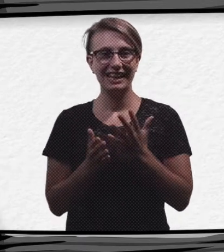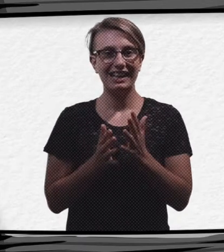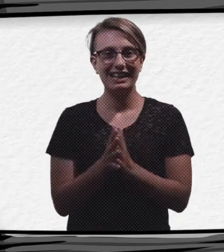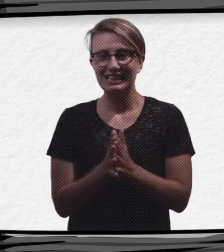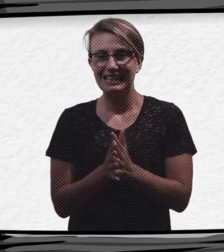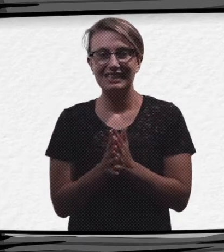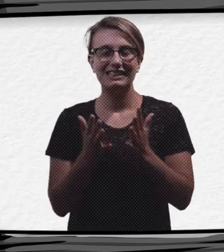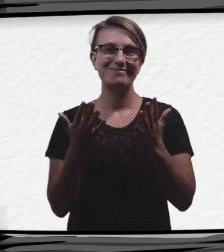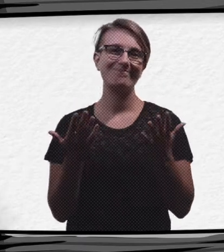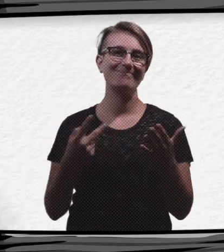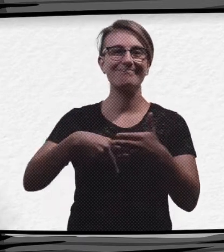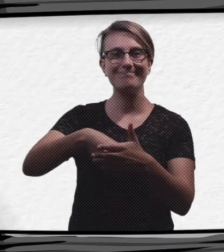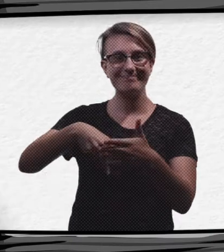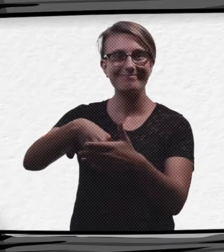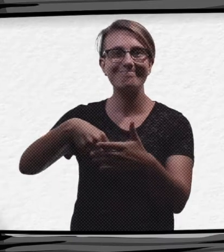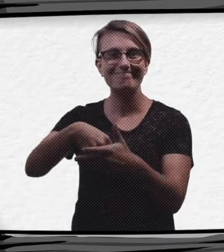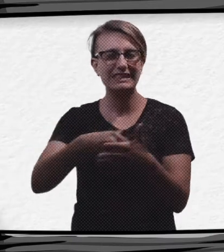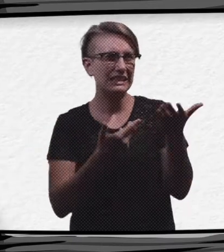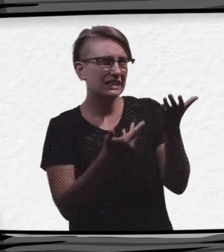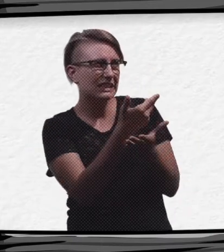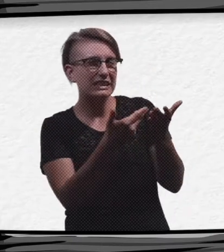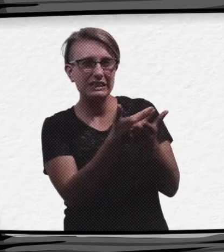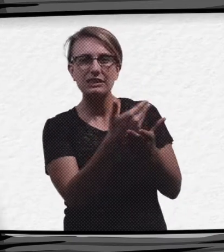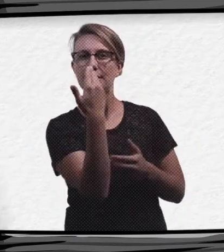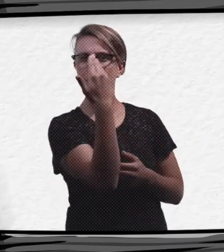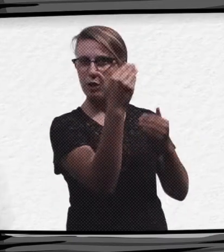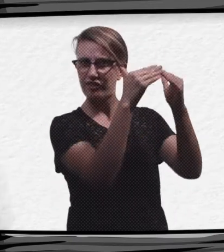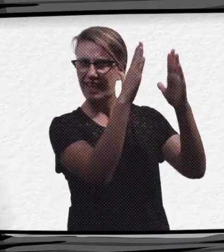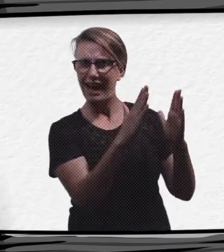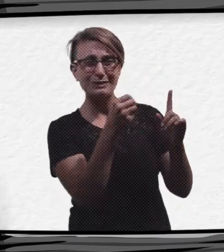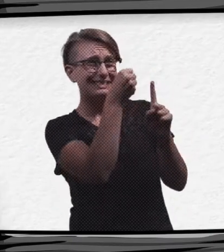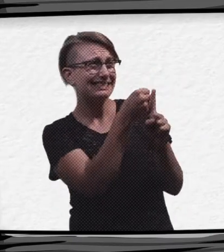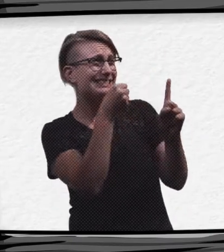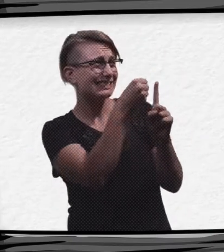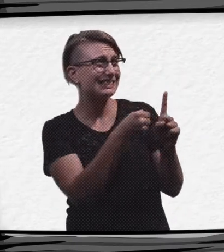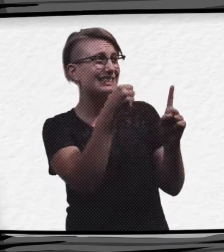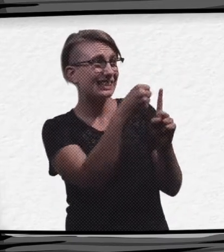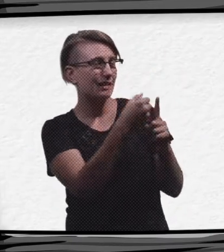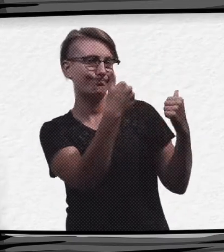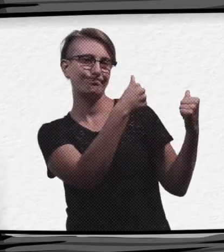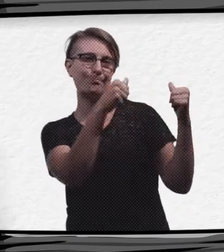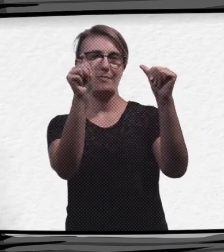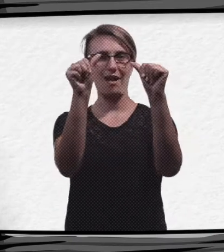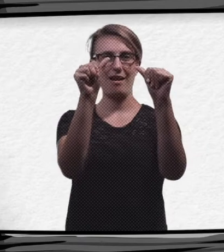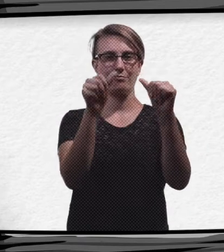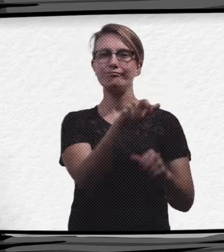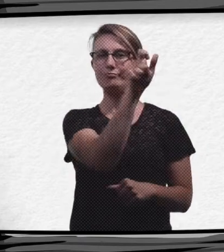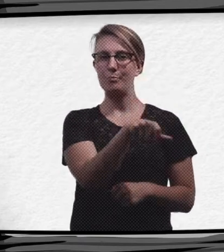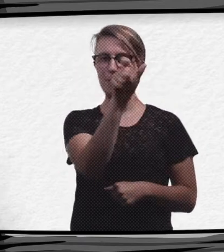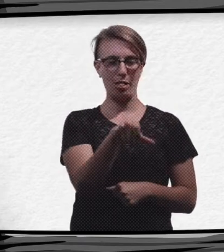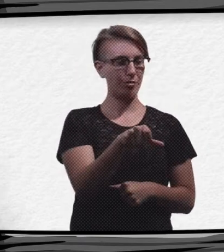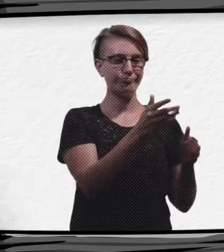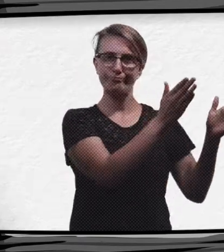problems. After much struggle and a whole lot of negotiation with the Speaker of the House at the time, Mojo got the support of